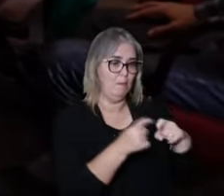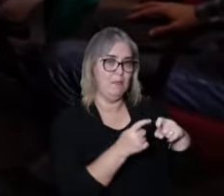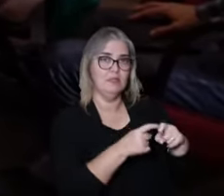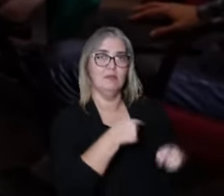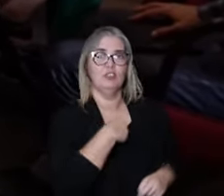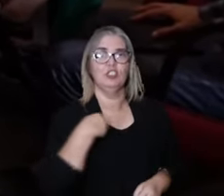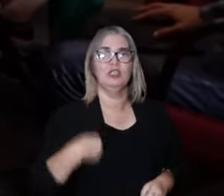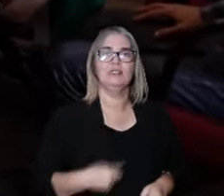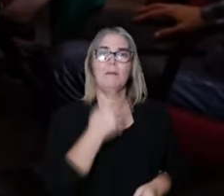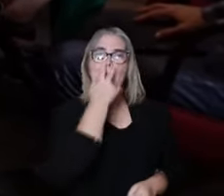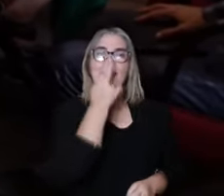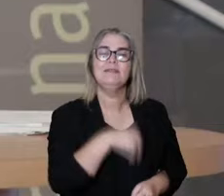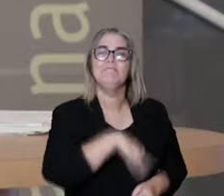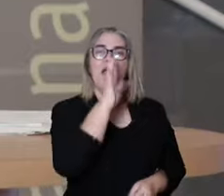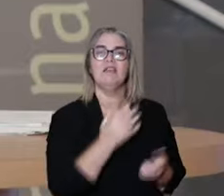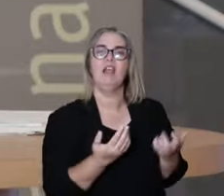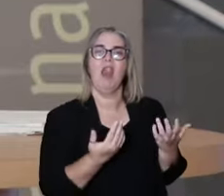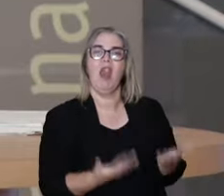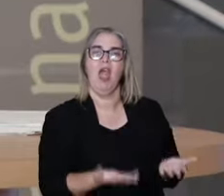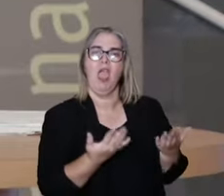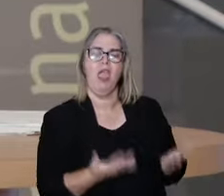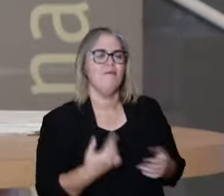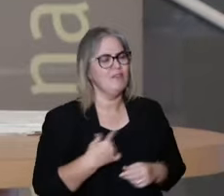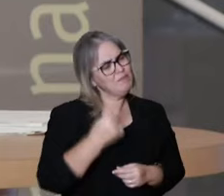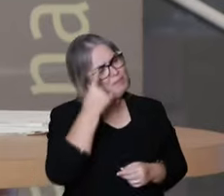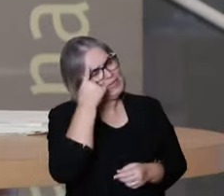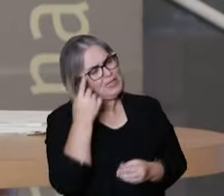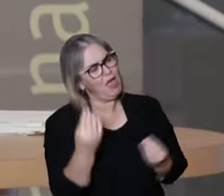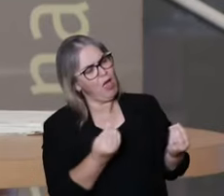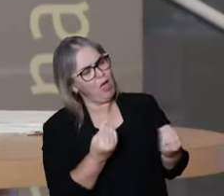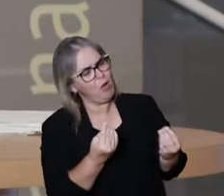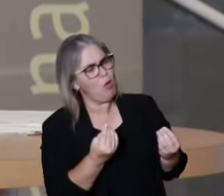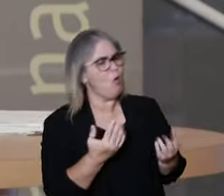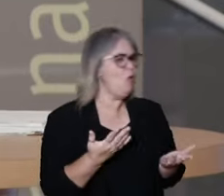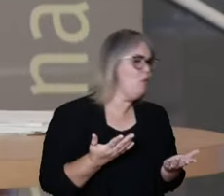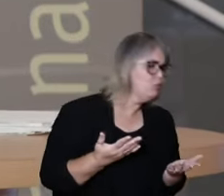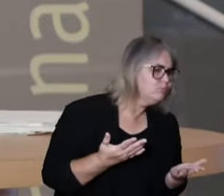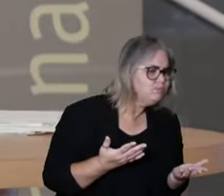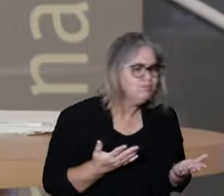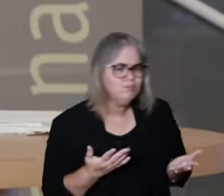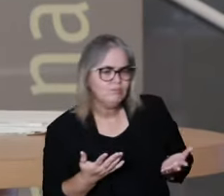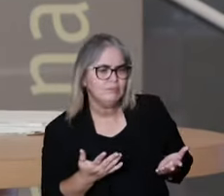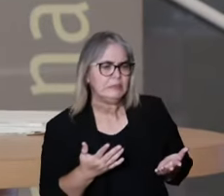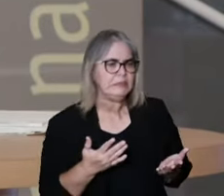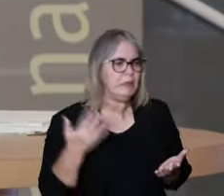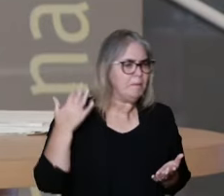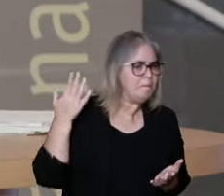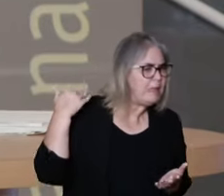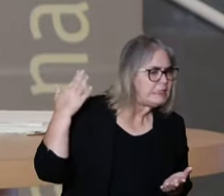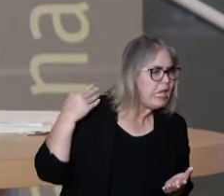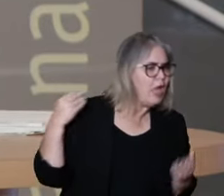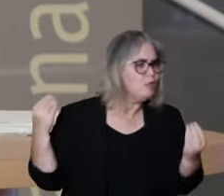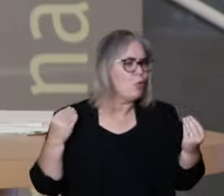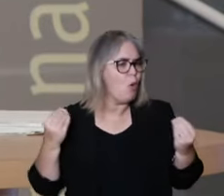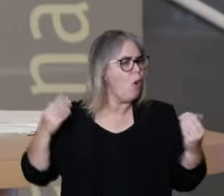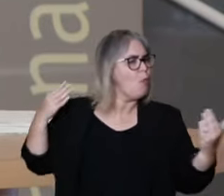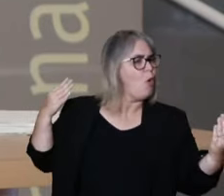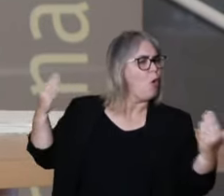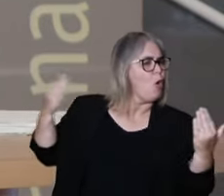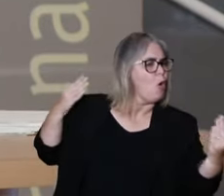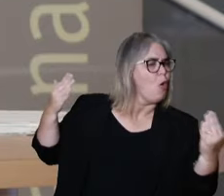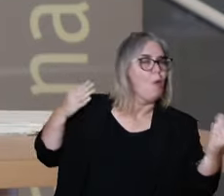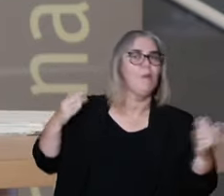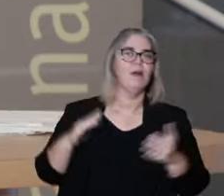the Chinese medicine, we have a more fluid logic to look the patterns, how this is changing, where they are going.